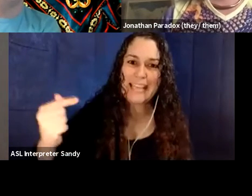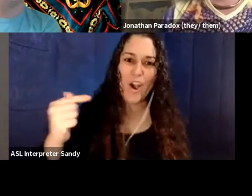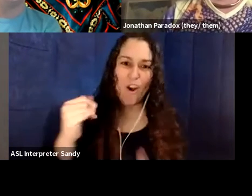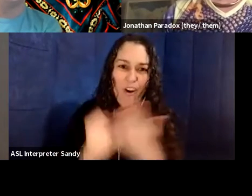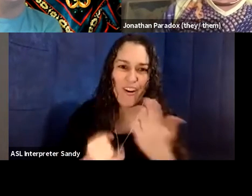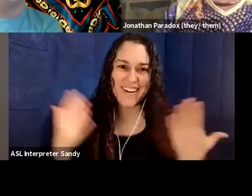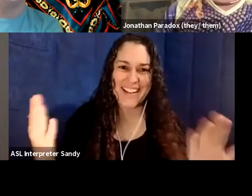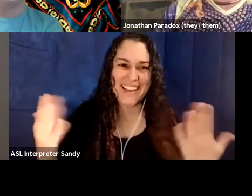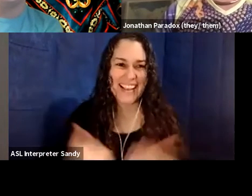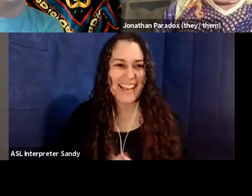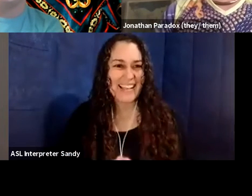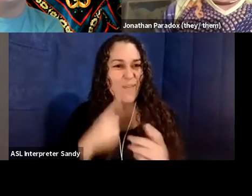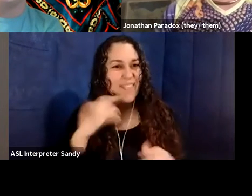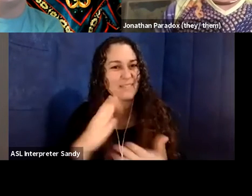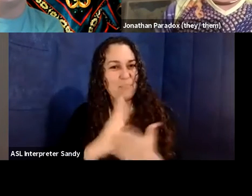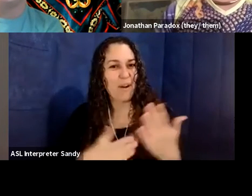practice. Um,